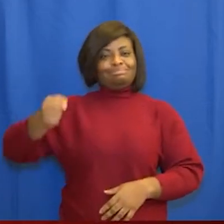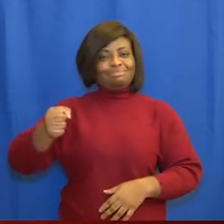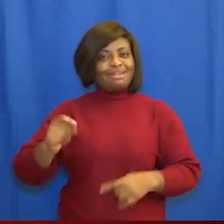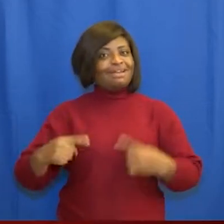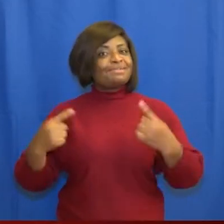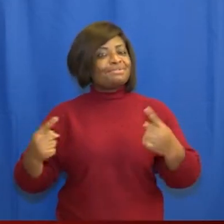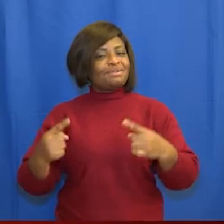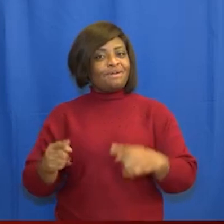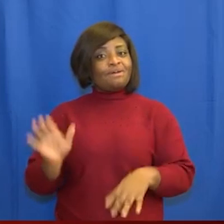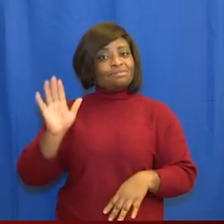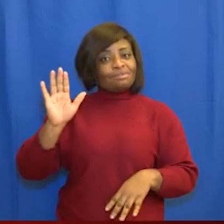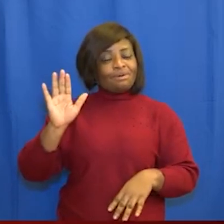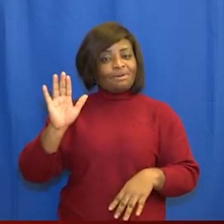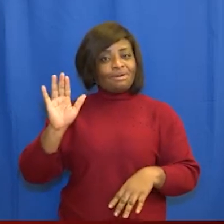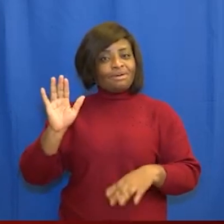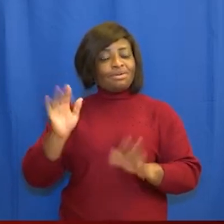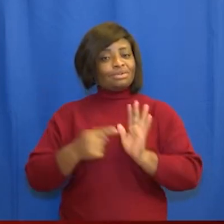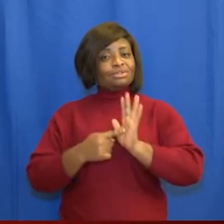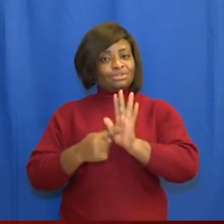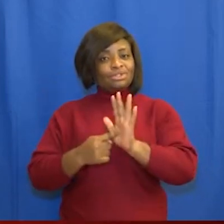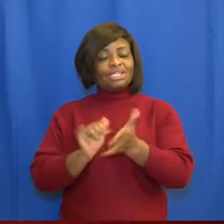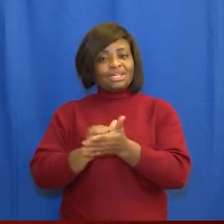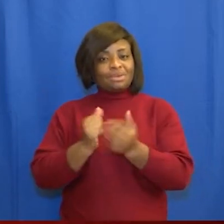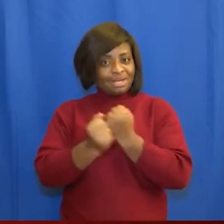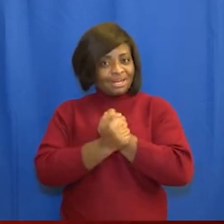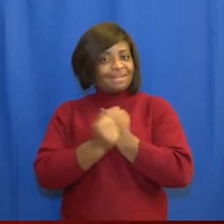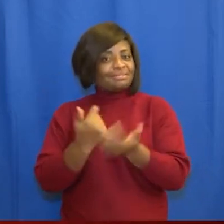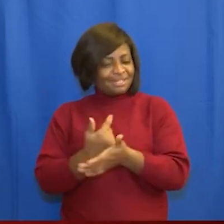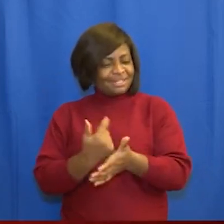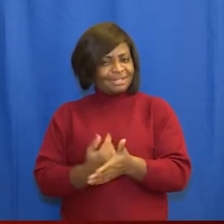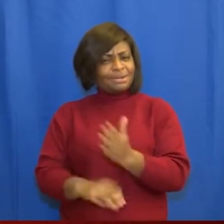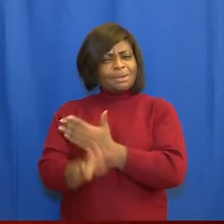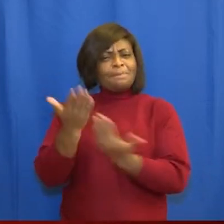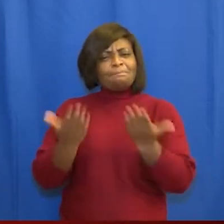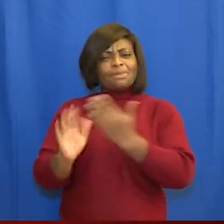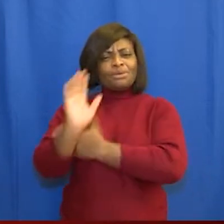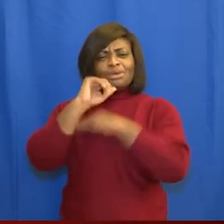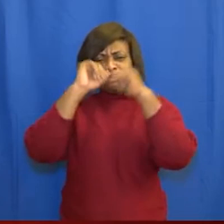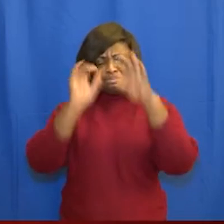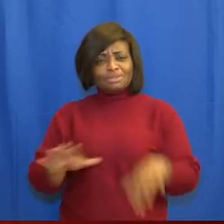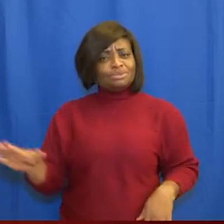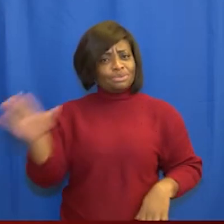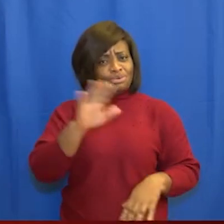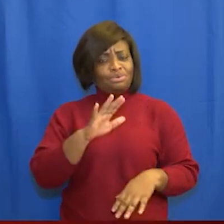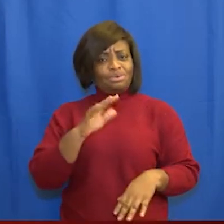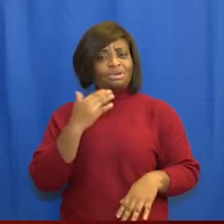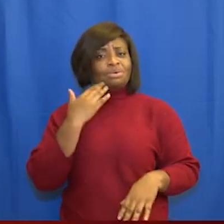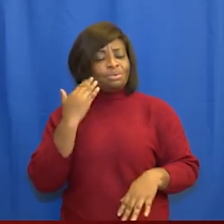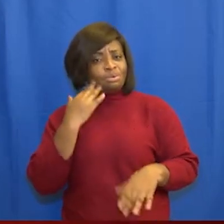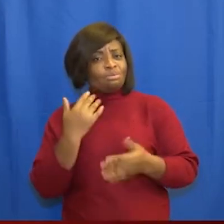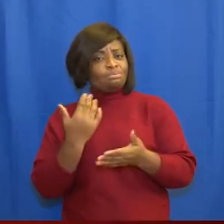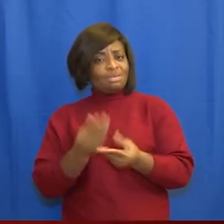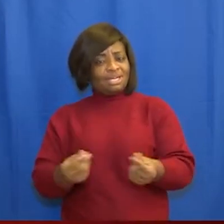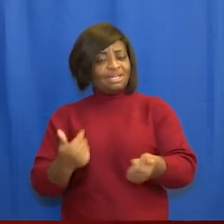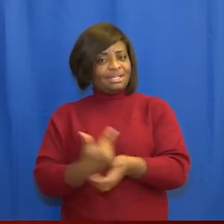for our destiny beckons may god bless us all in our homeland ghana and make her